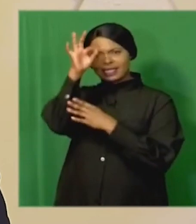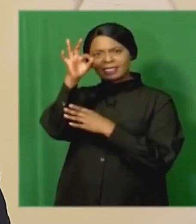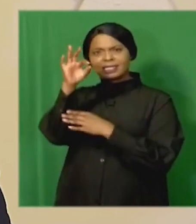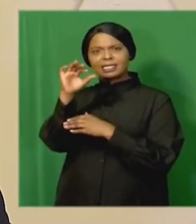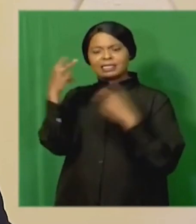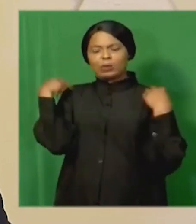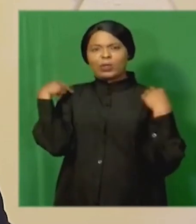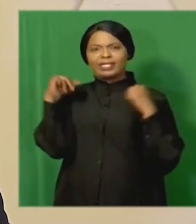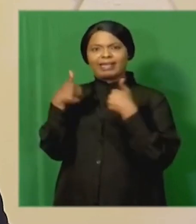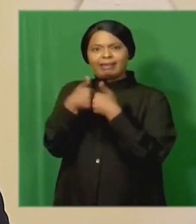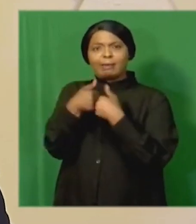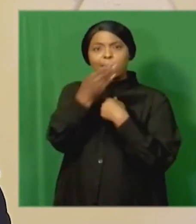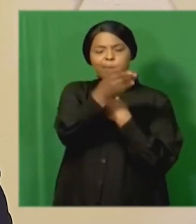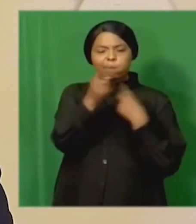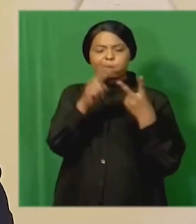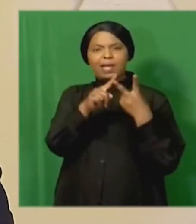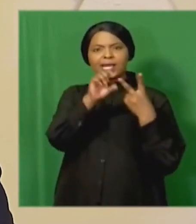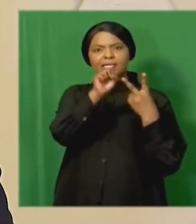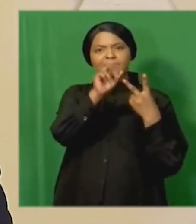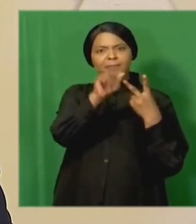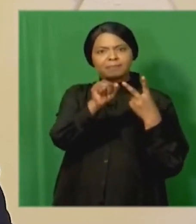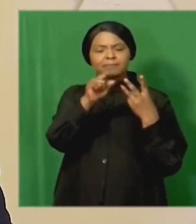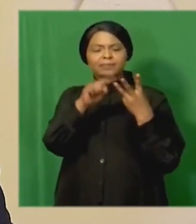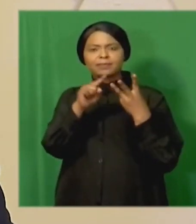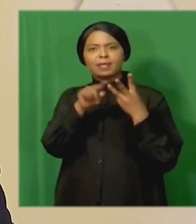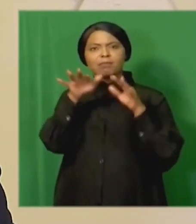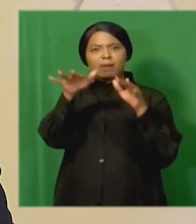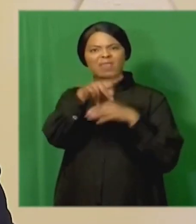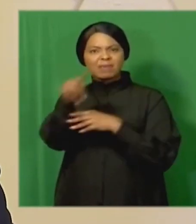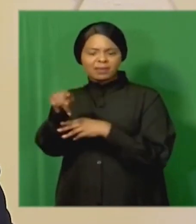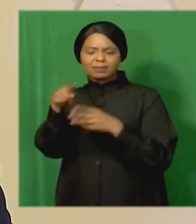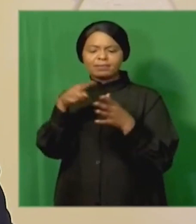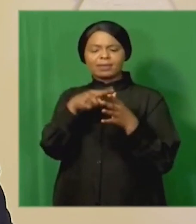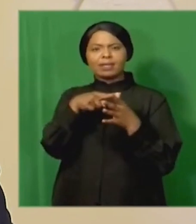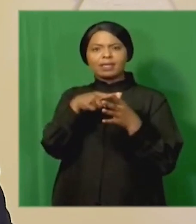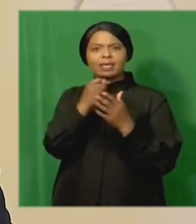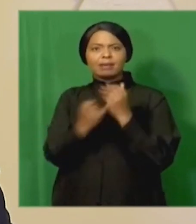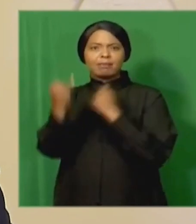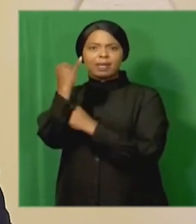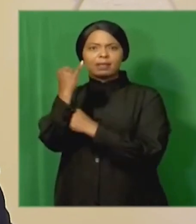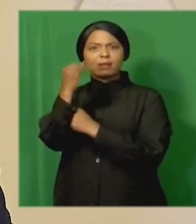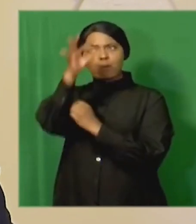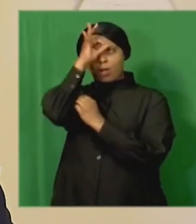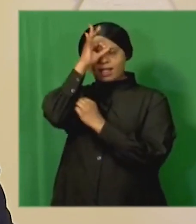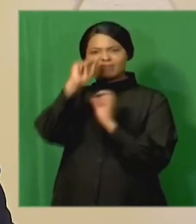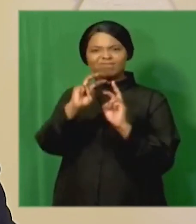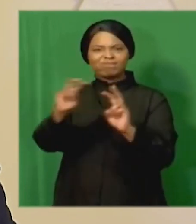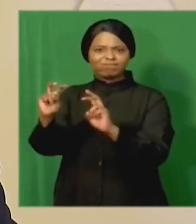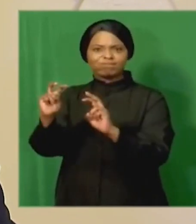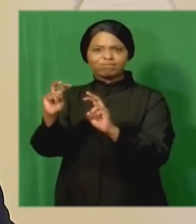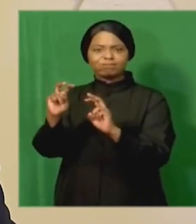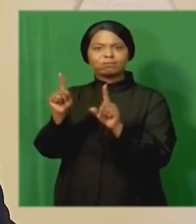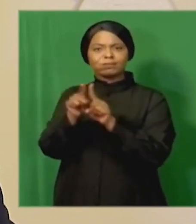agency the South African Reserve Bank the public protector the independent police investigative directorate